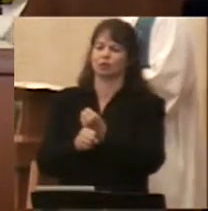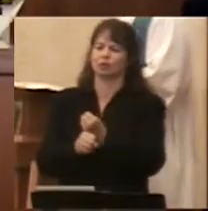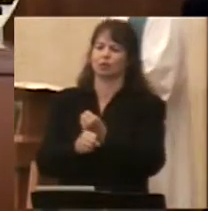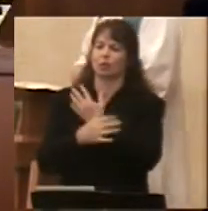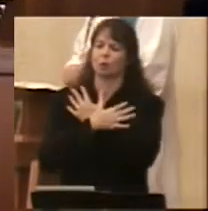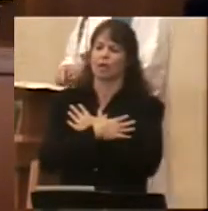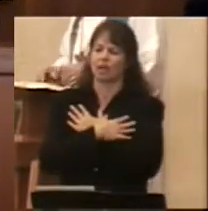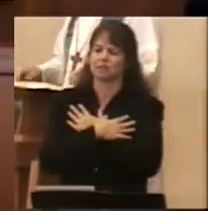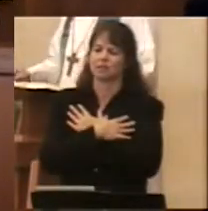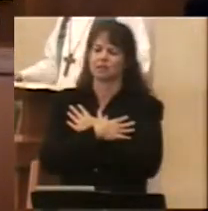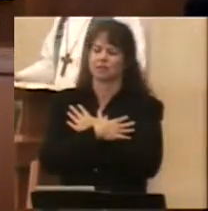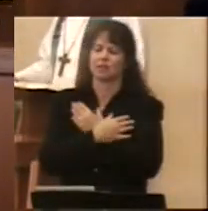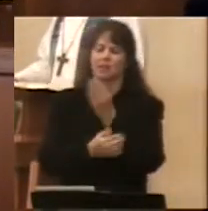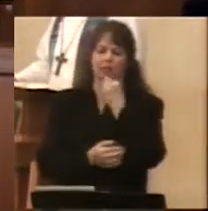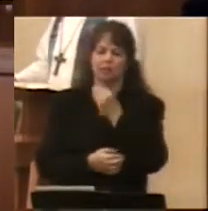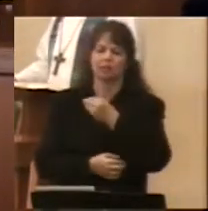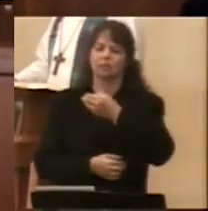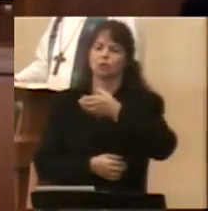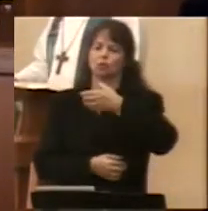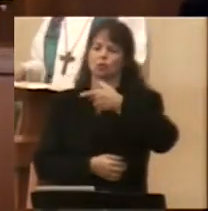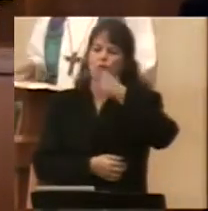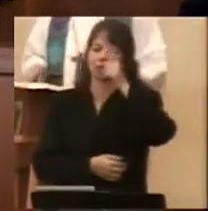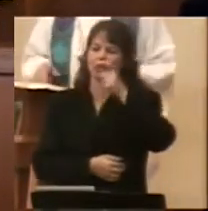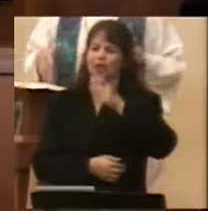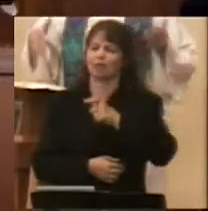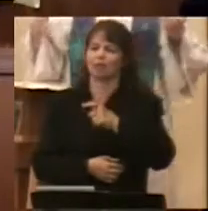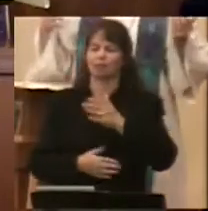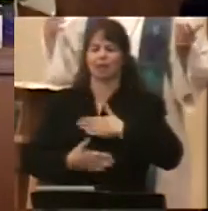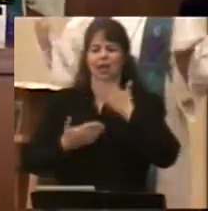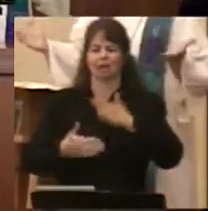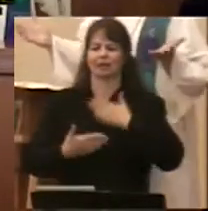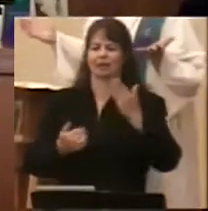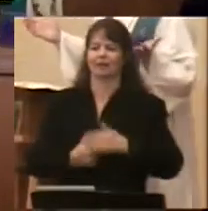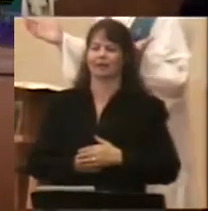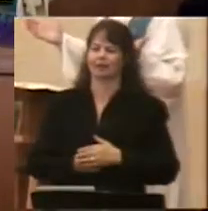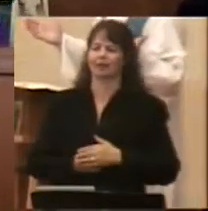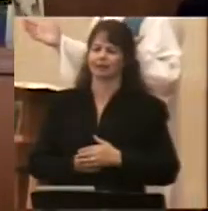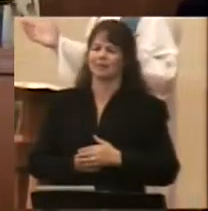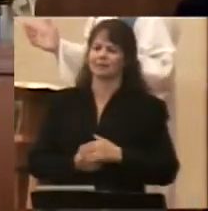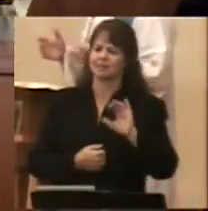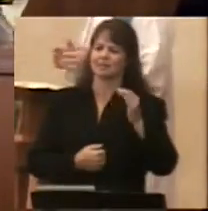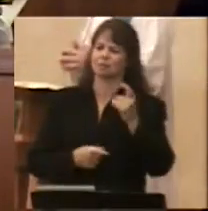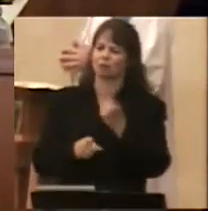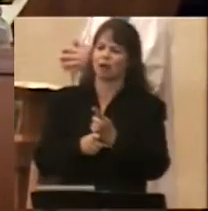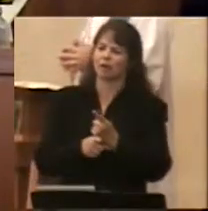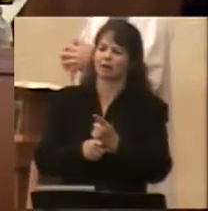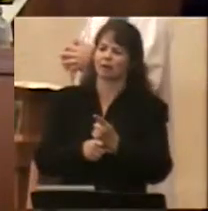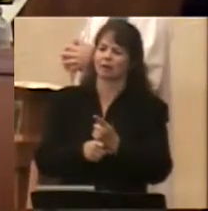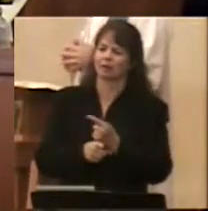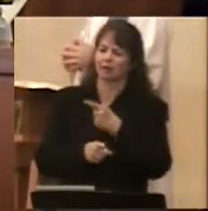drink and be merry. And it sounds like a sensible thing that this man has done in the parable.